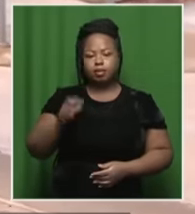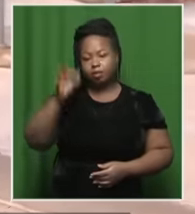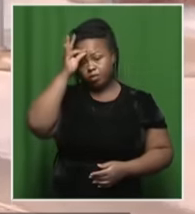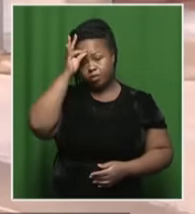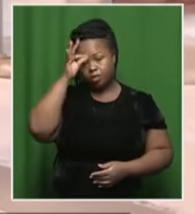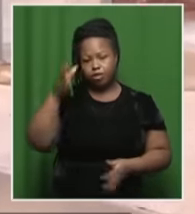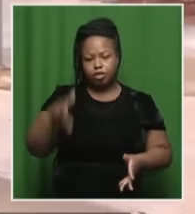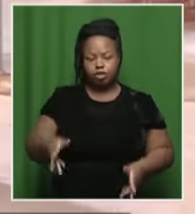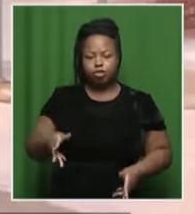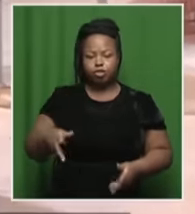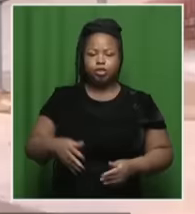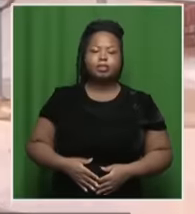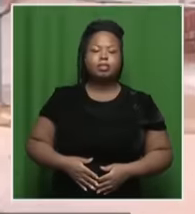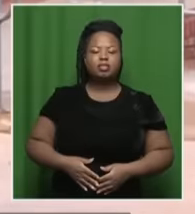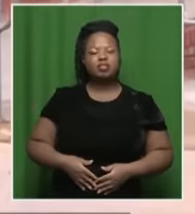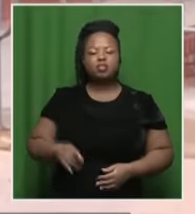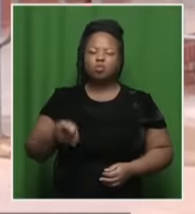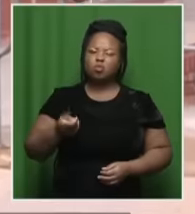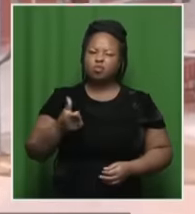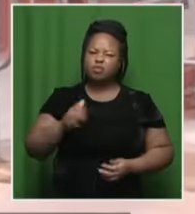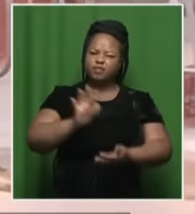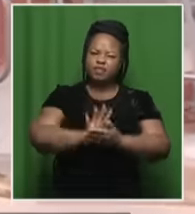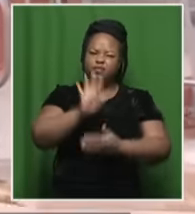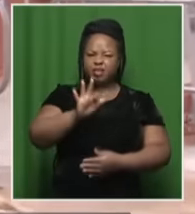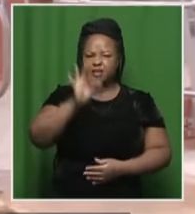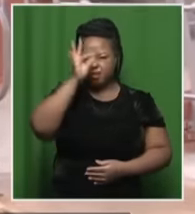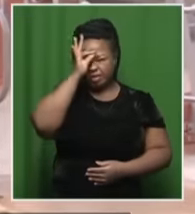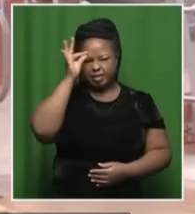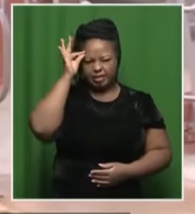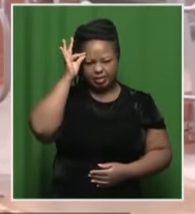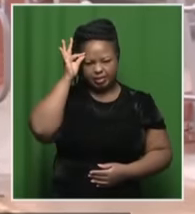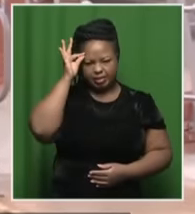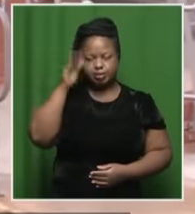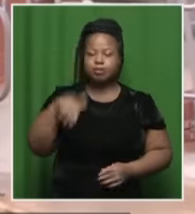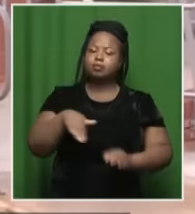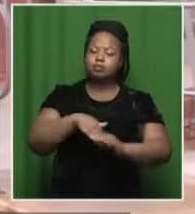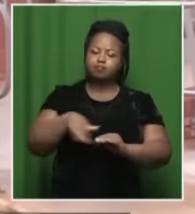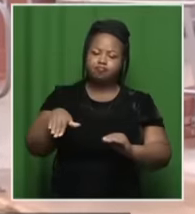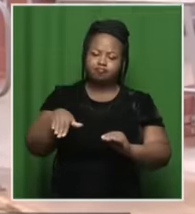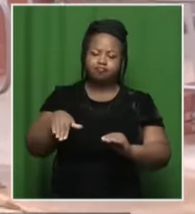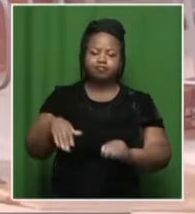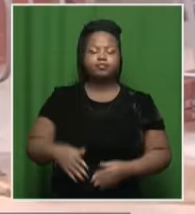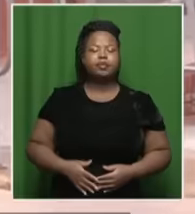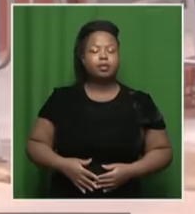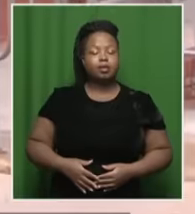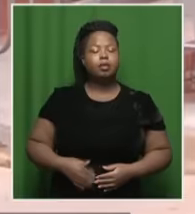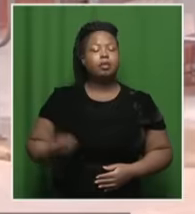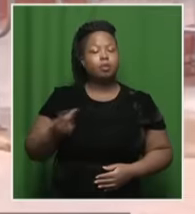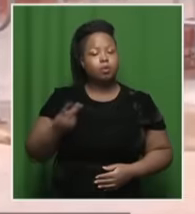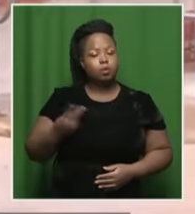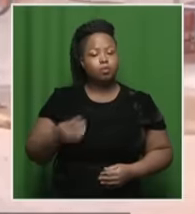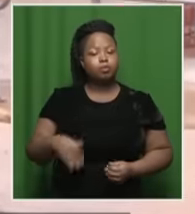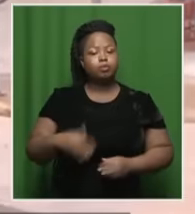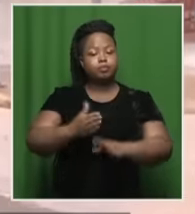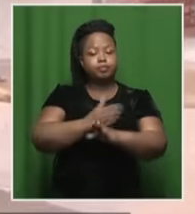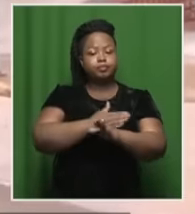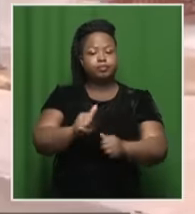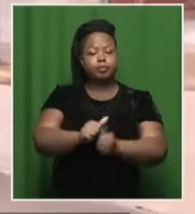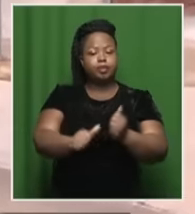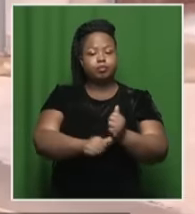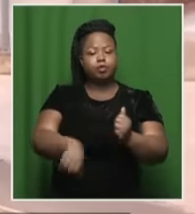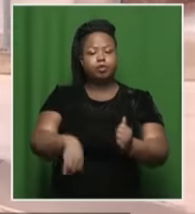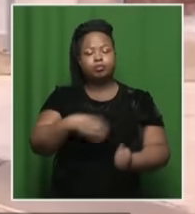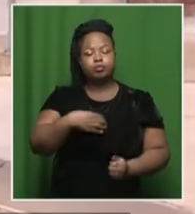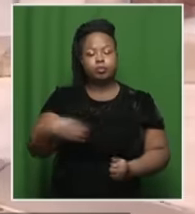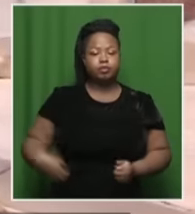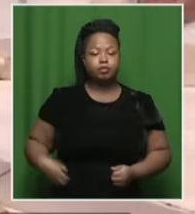did leave this police station about 15 minutes ago. And we can also confirm that the former Deputy President of South Africa and the